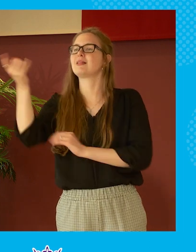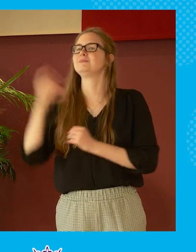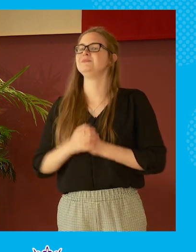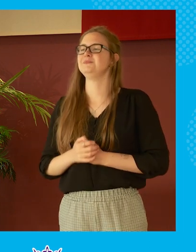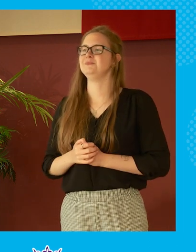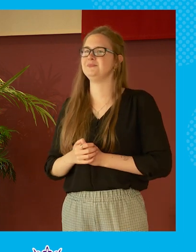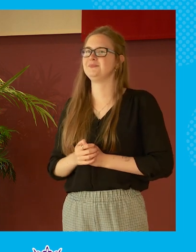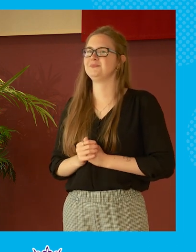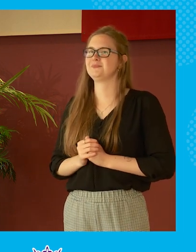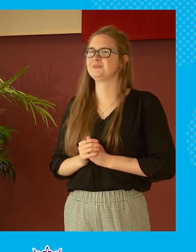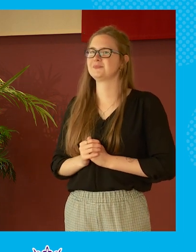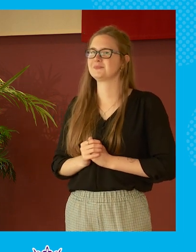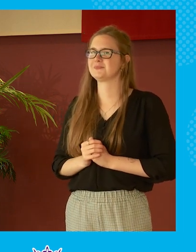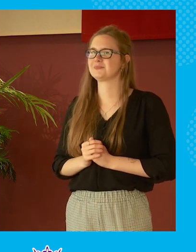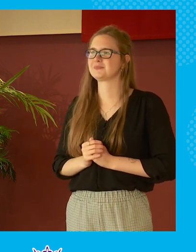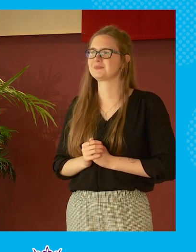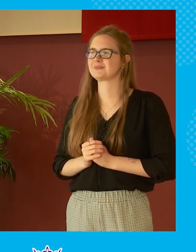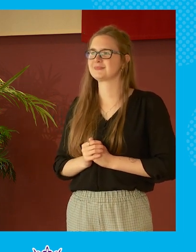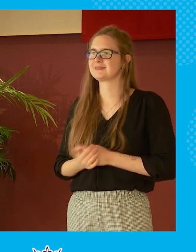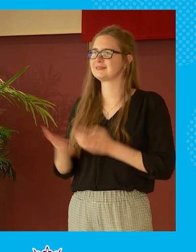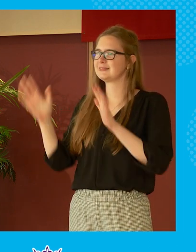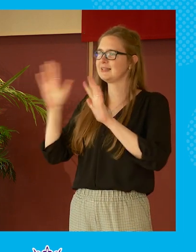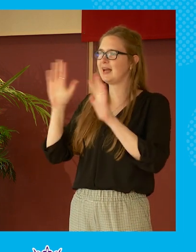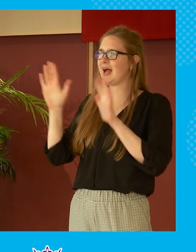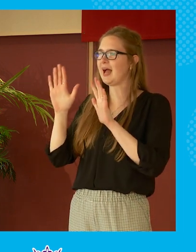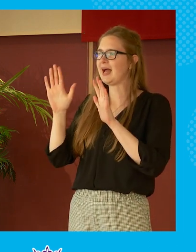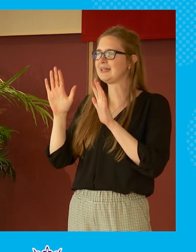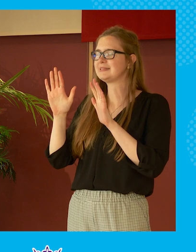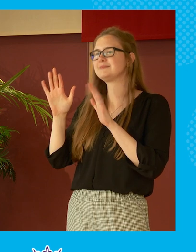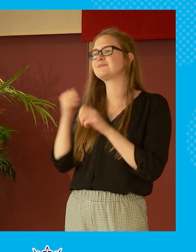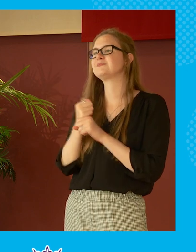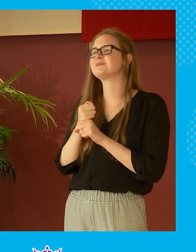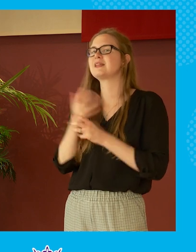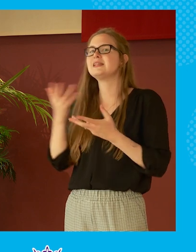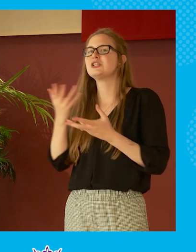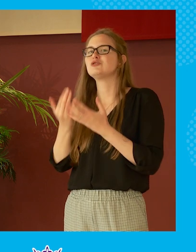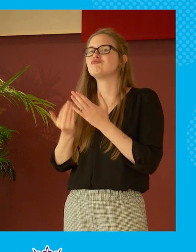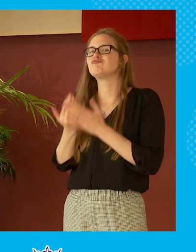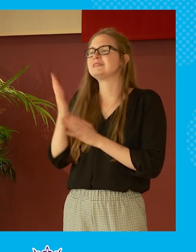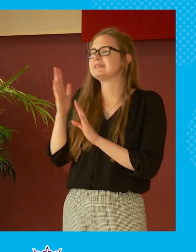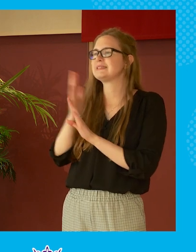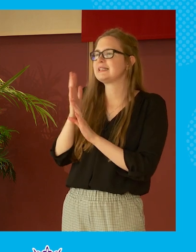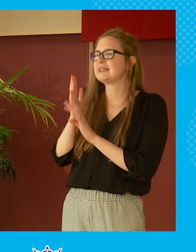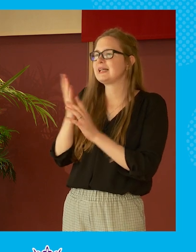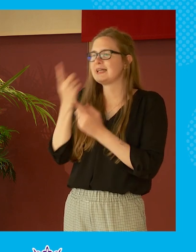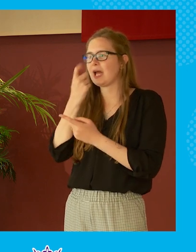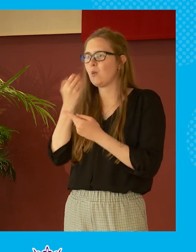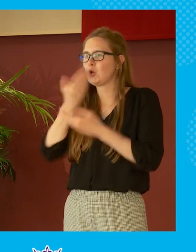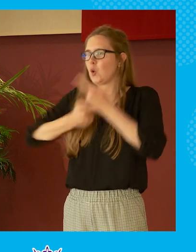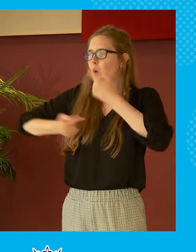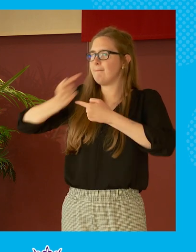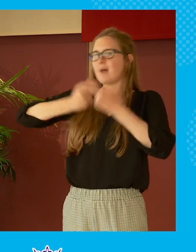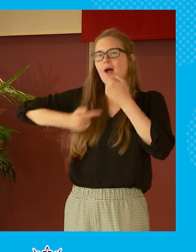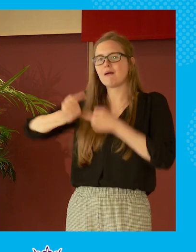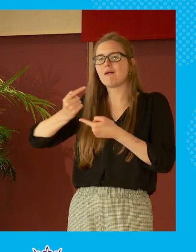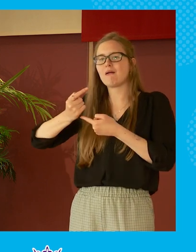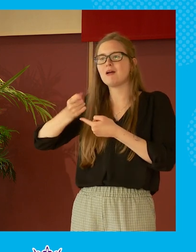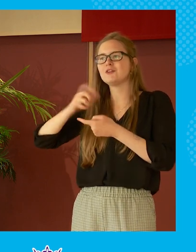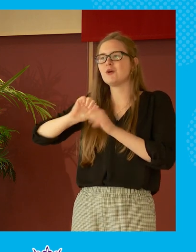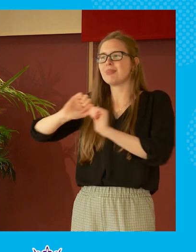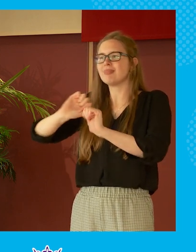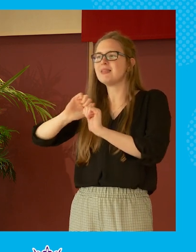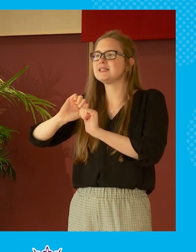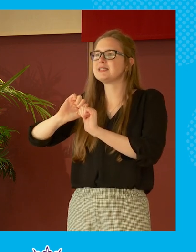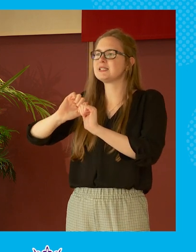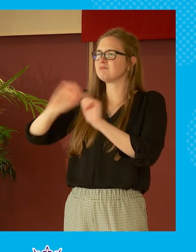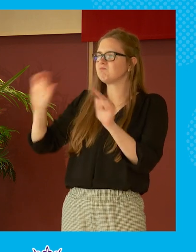hi um is the genie out of the bottle is there any way to go back from this highly